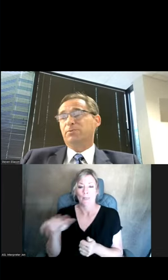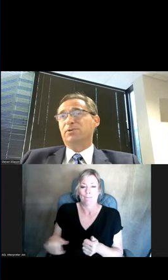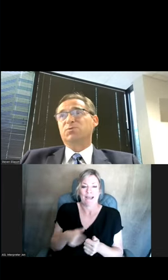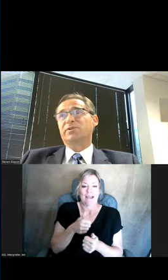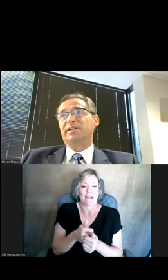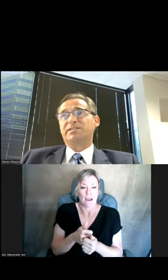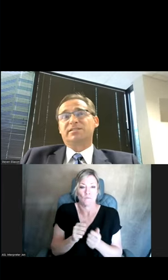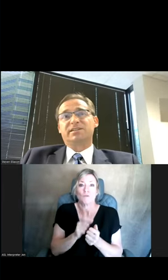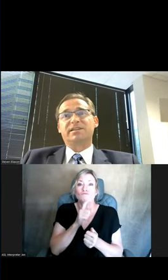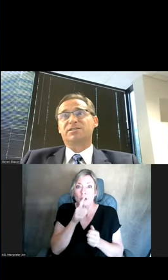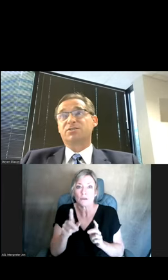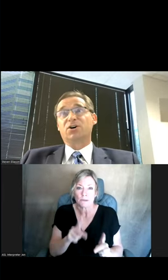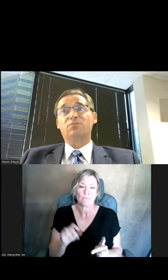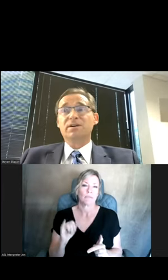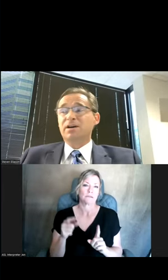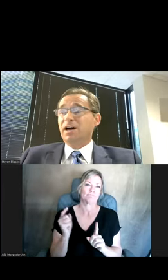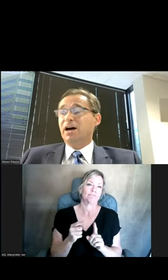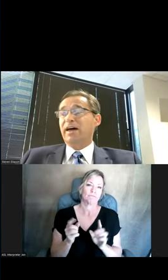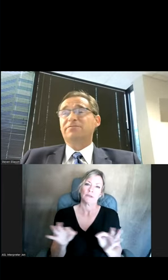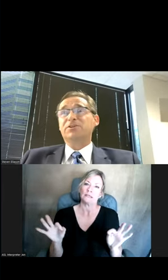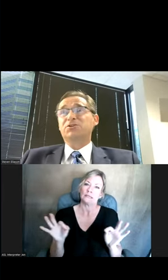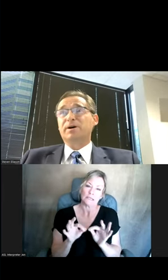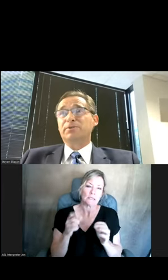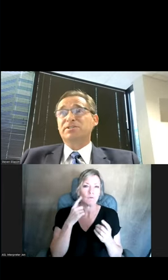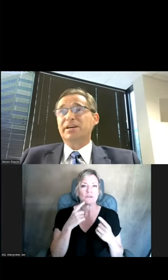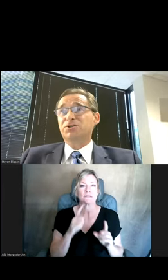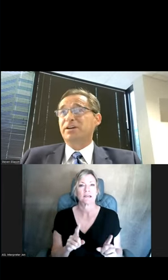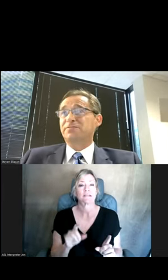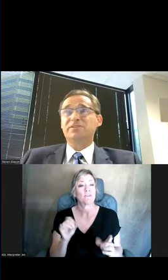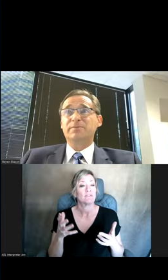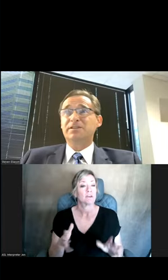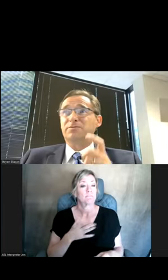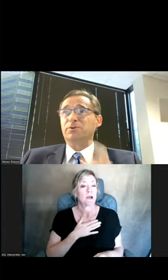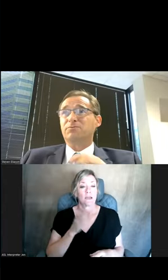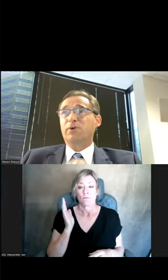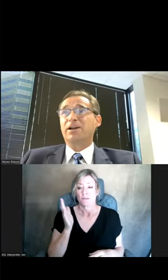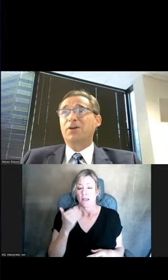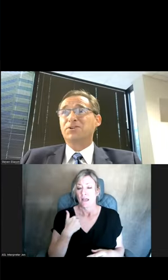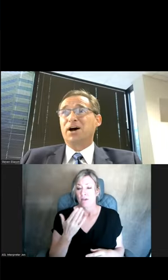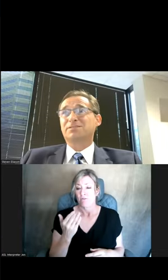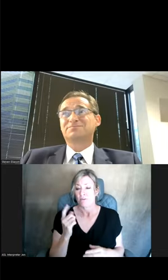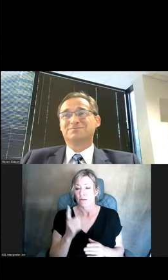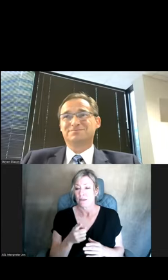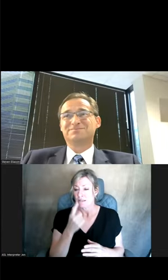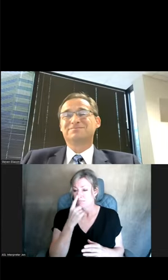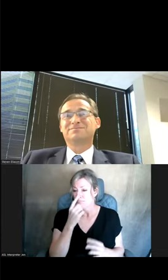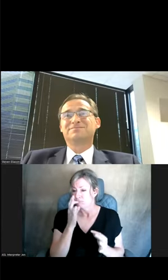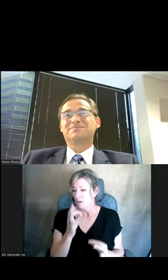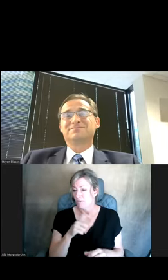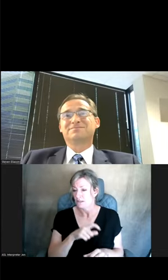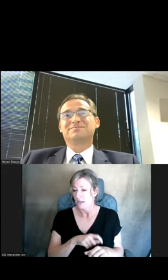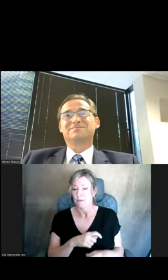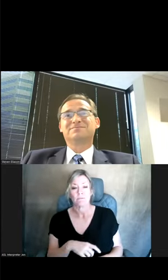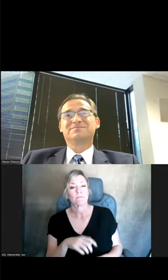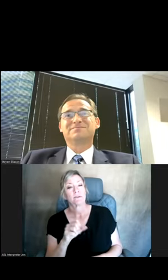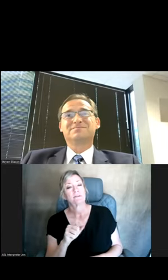real people is one of the keys to success. So that finishes my presentation. had 15 minutes, and we're right on the dot. Steve,